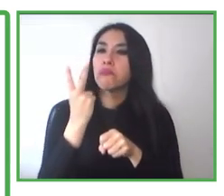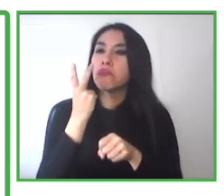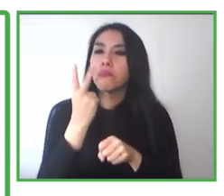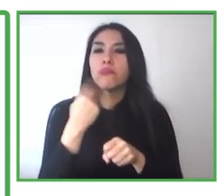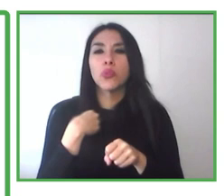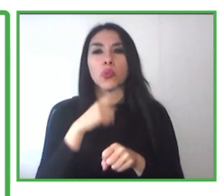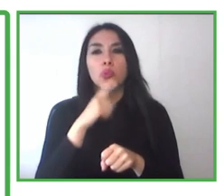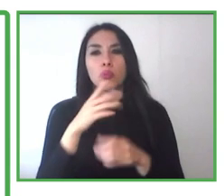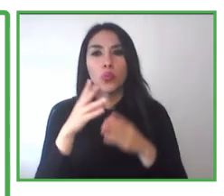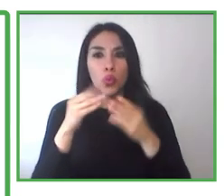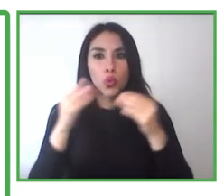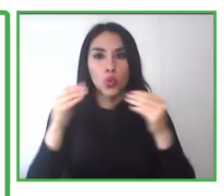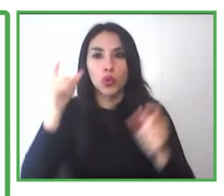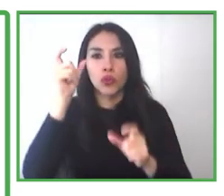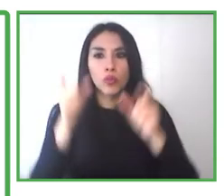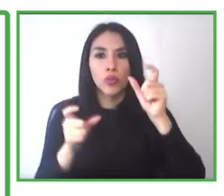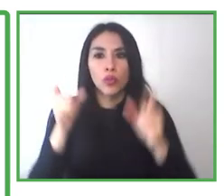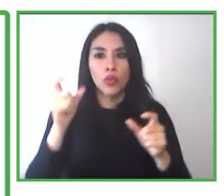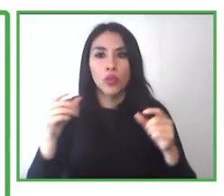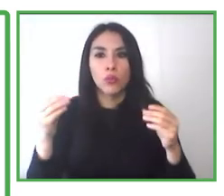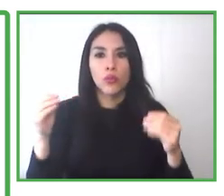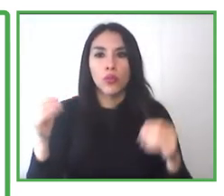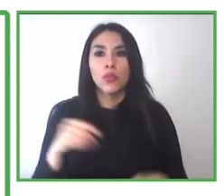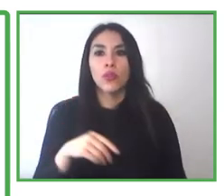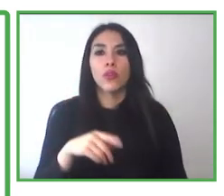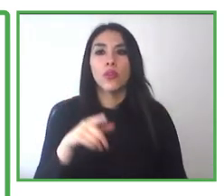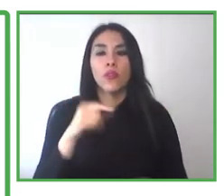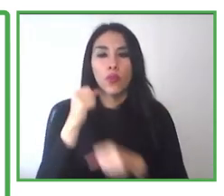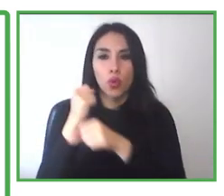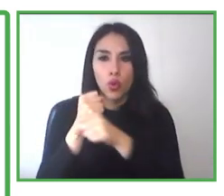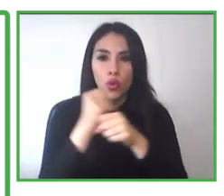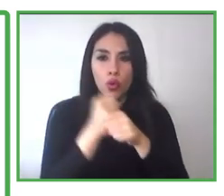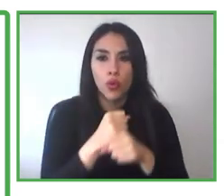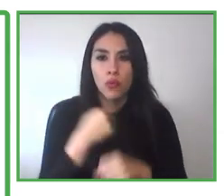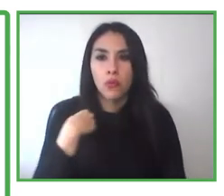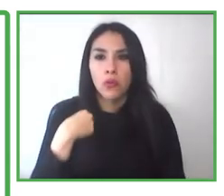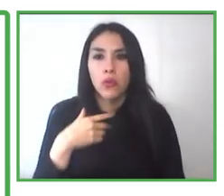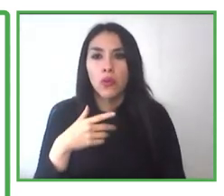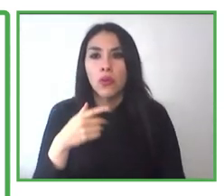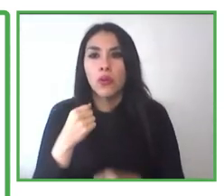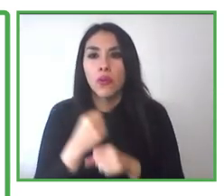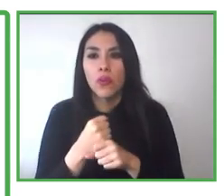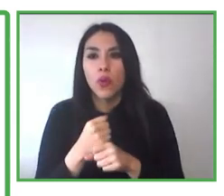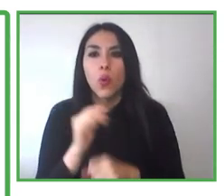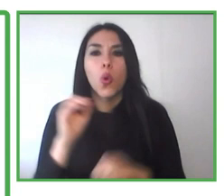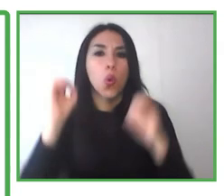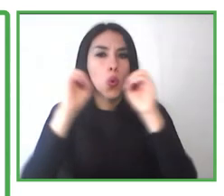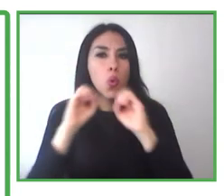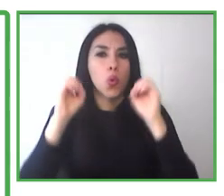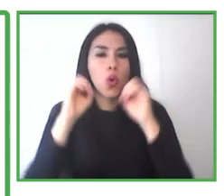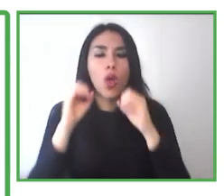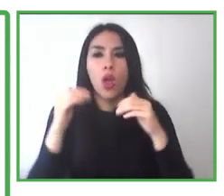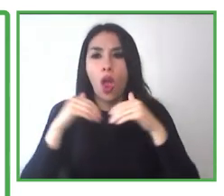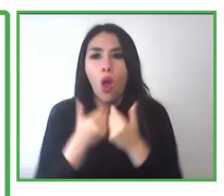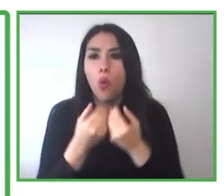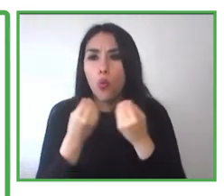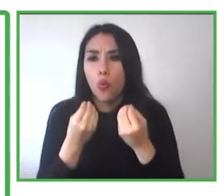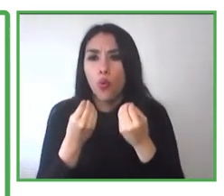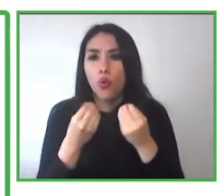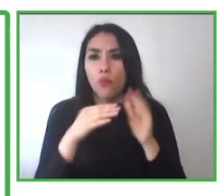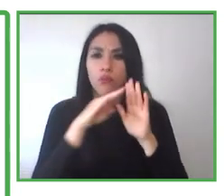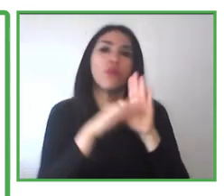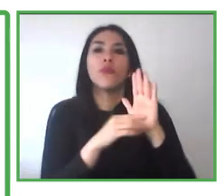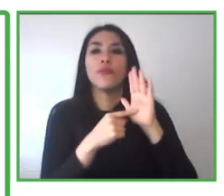search. And many, many people with disabilities were coming to the municipality and could not find